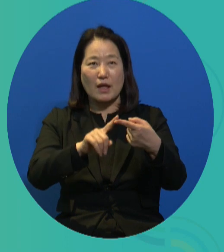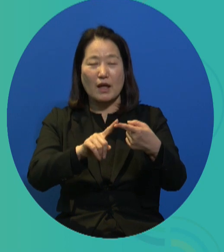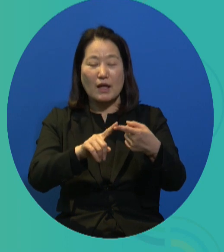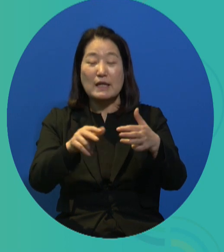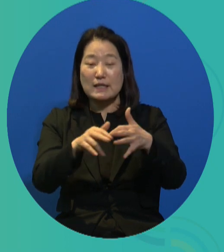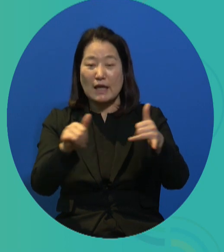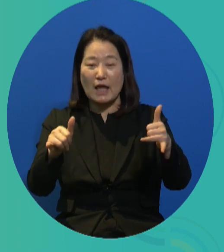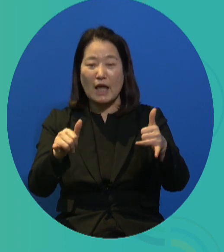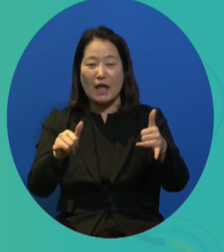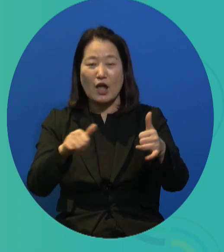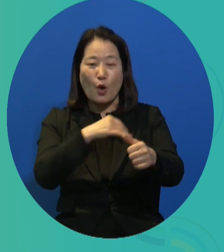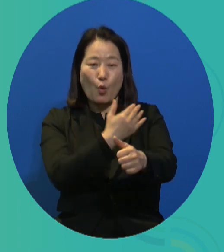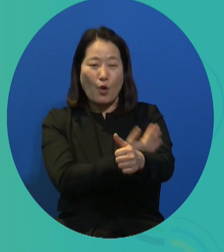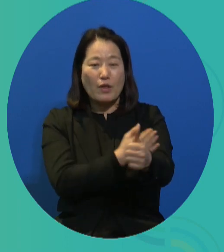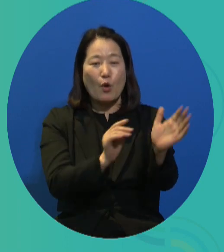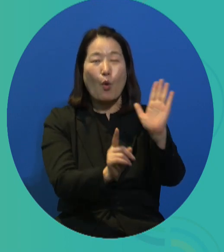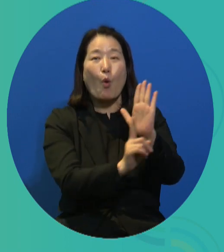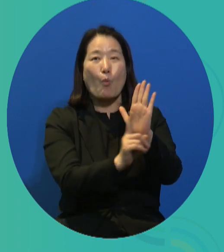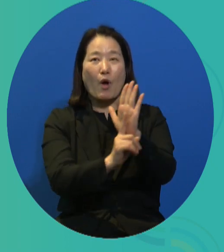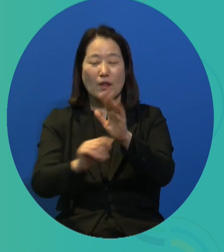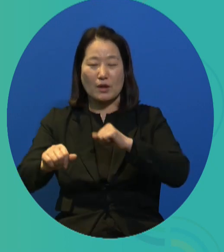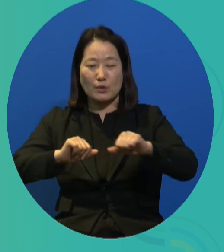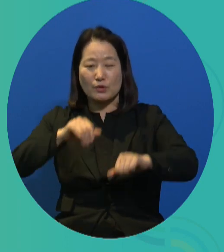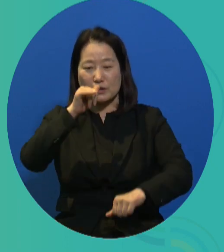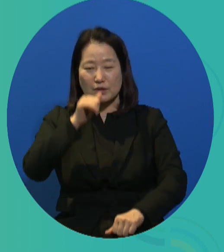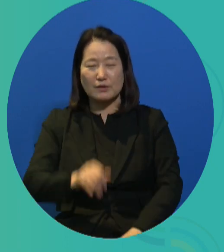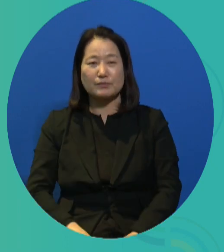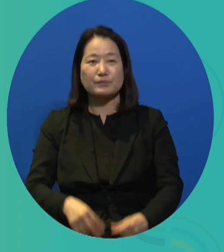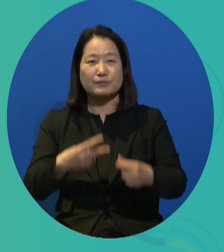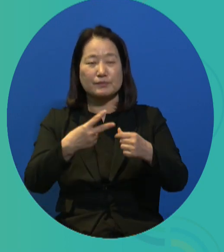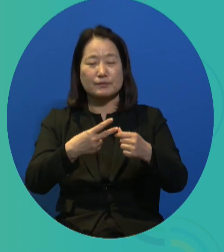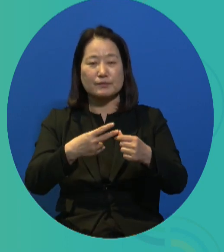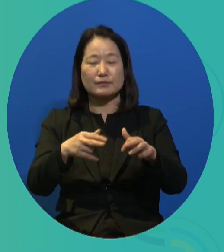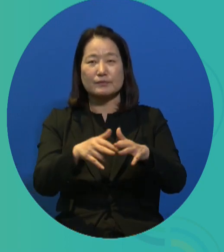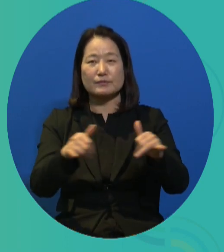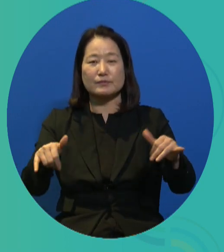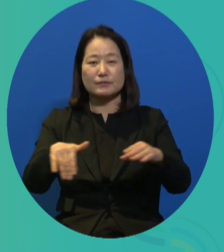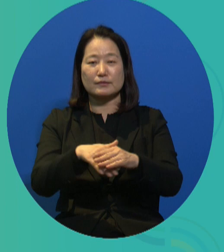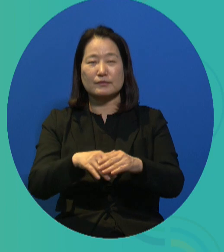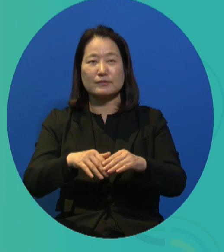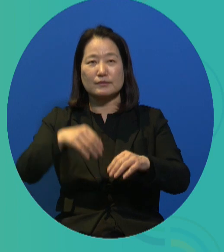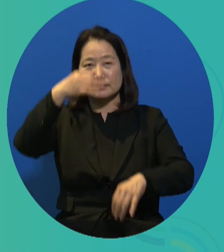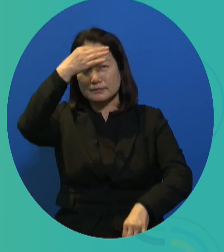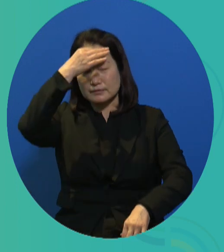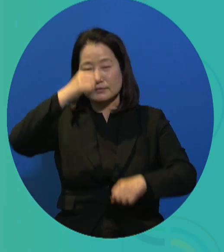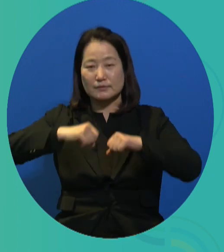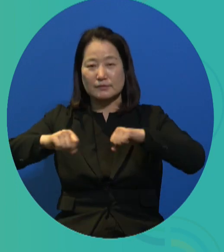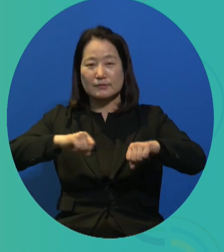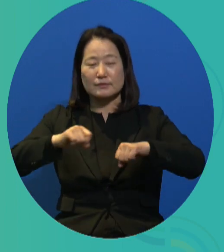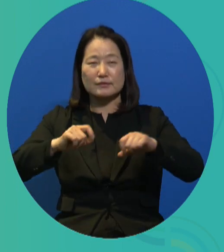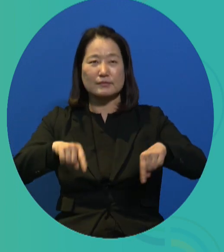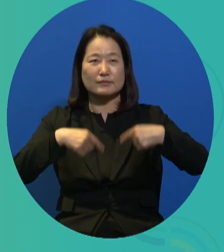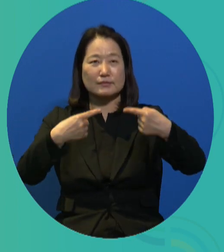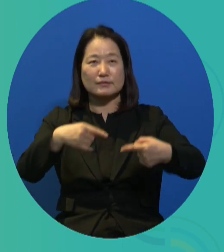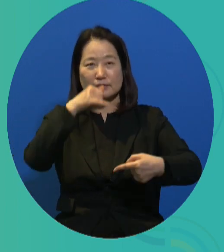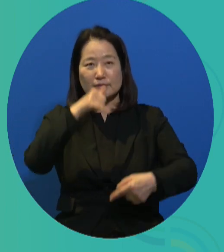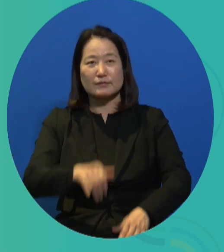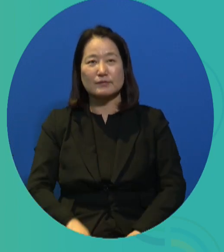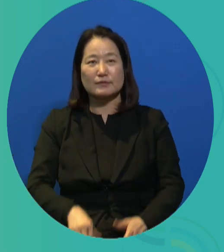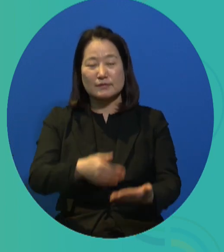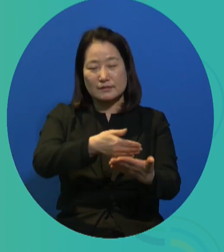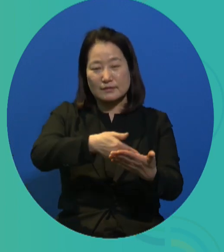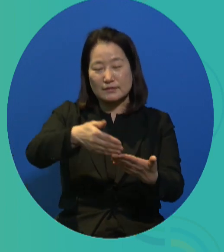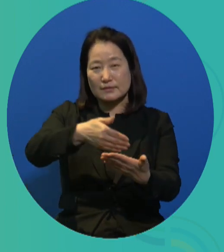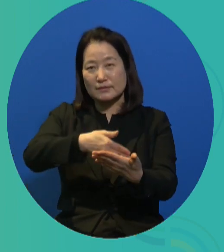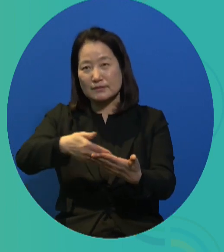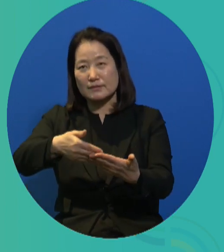for PWD, and we also have many people engaging in promotional activities as well. Secondly, our cultural activities, so for